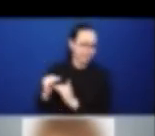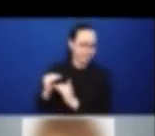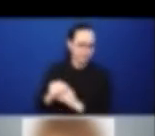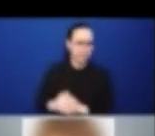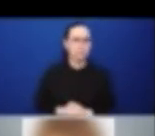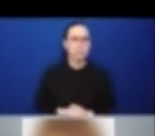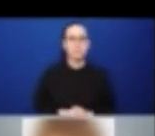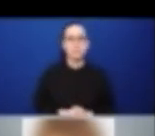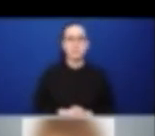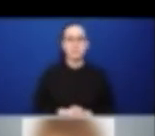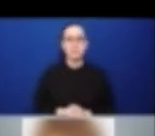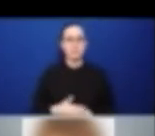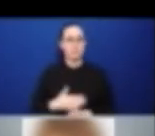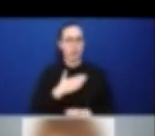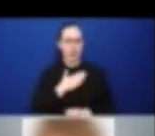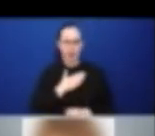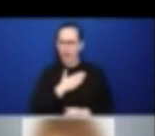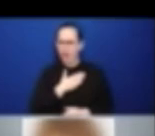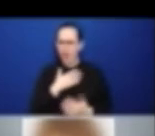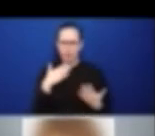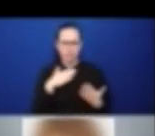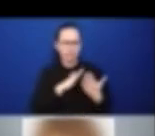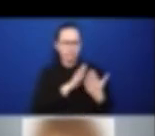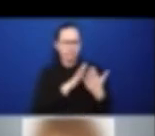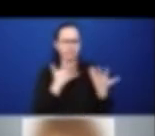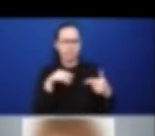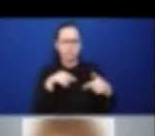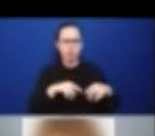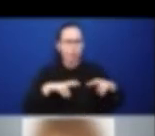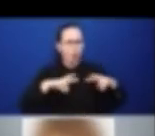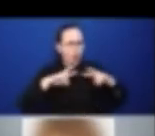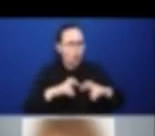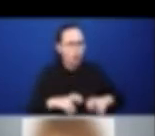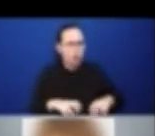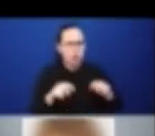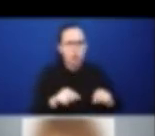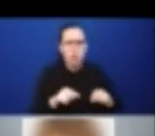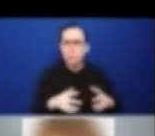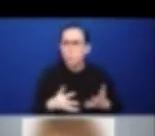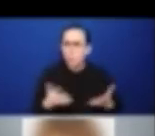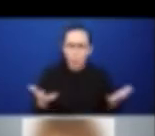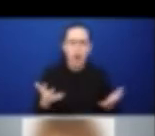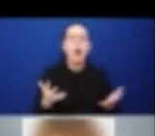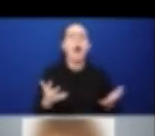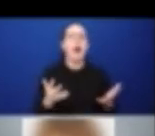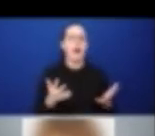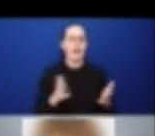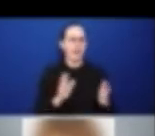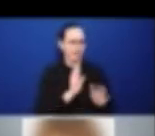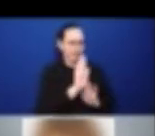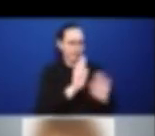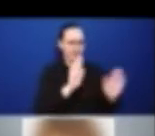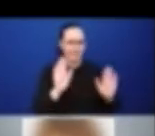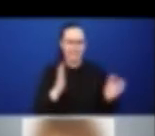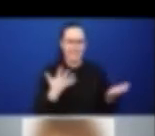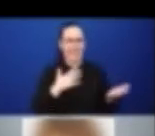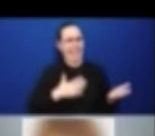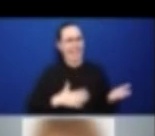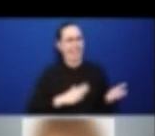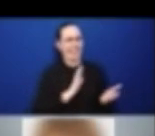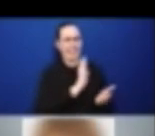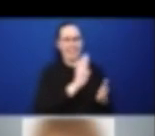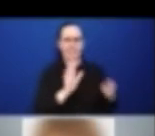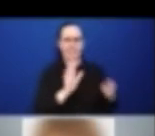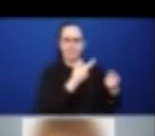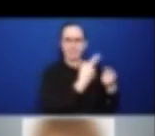And just to kind of, again, give a glimpse of the content of some of these policies, what we see is that